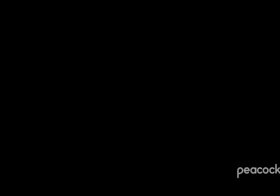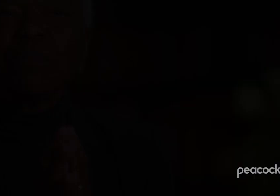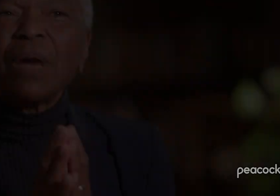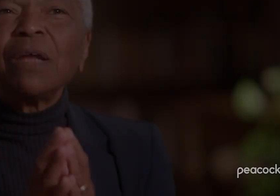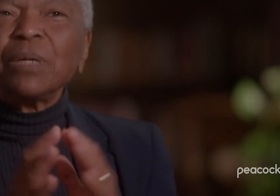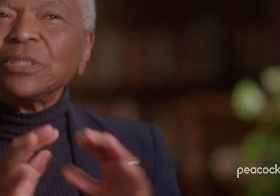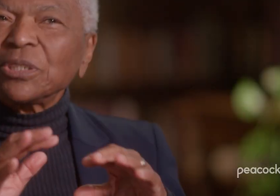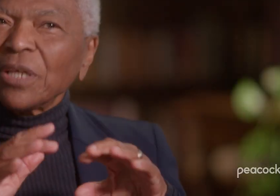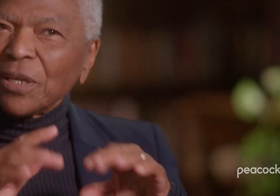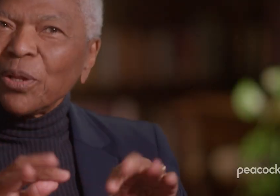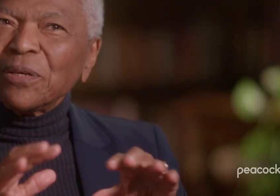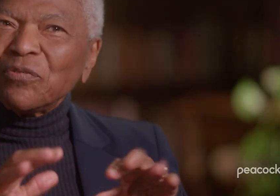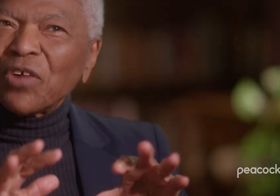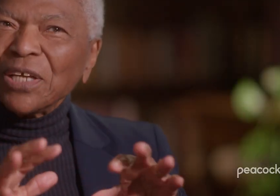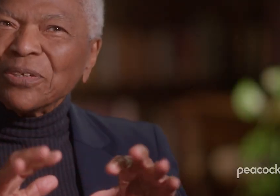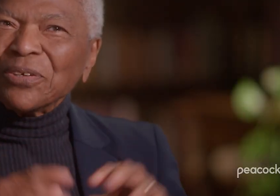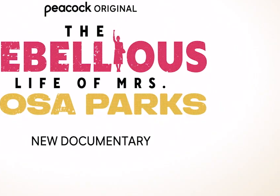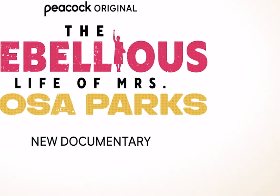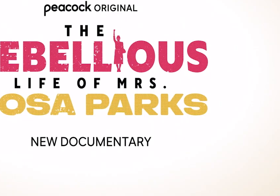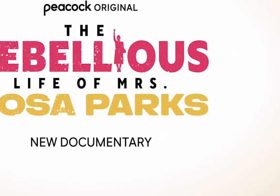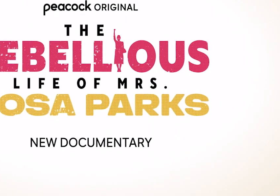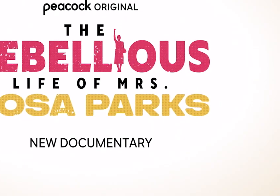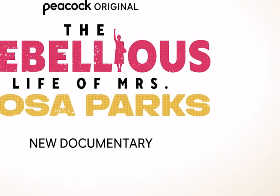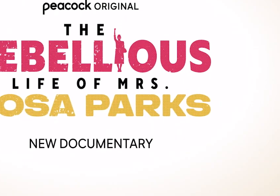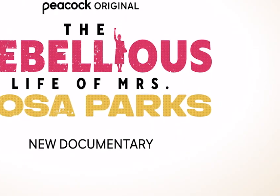but they might have been just a little frightened.